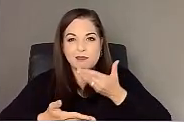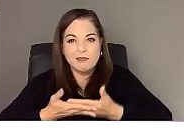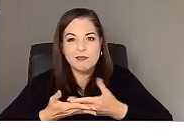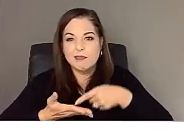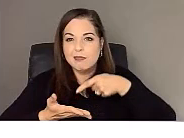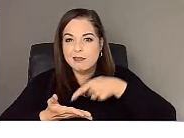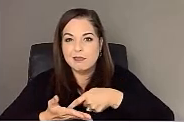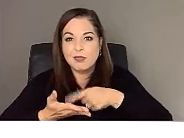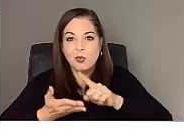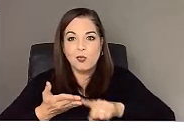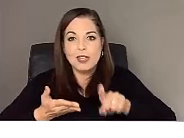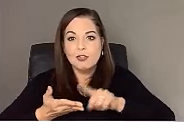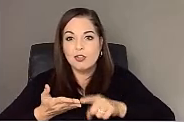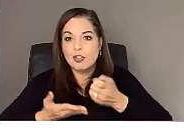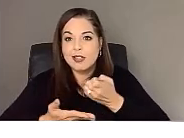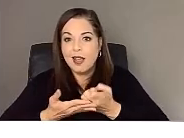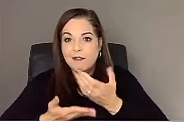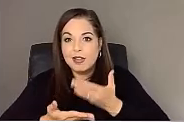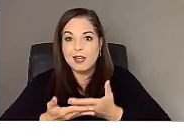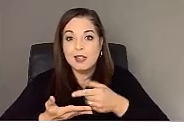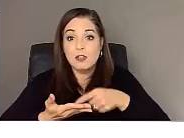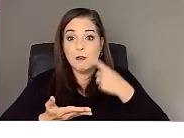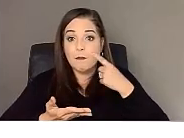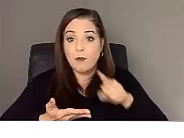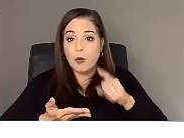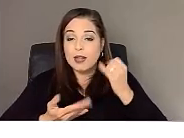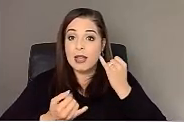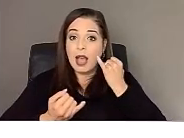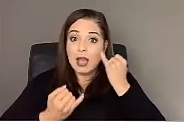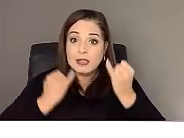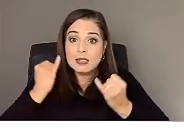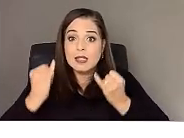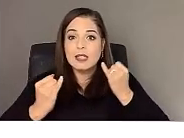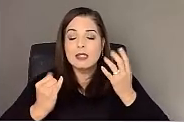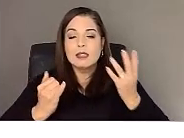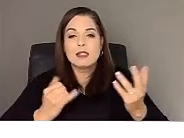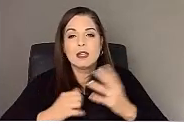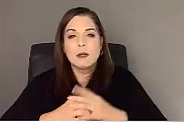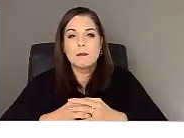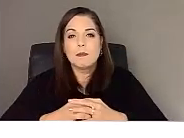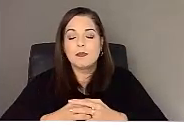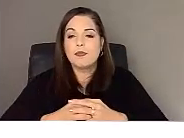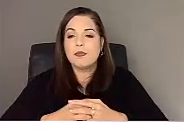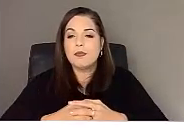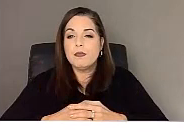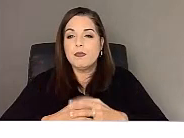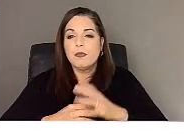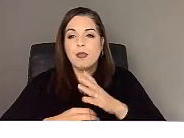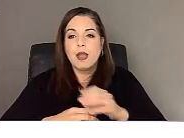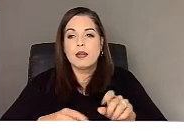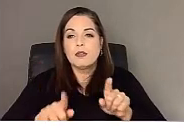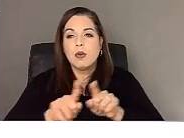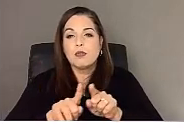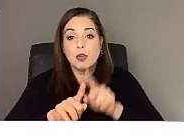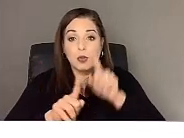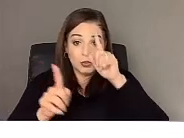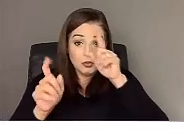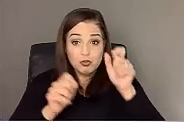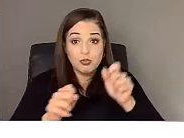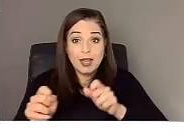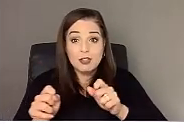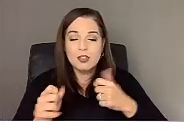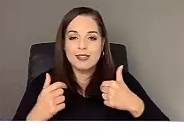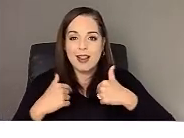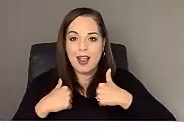for sort of the, the ideas that and, and, and that I'd